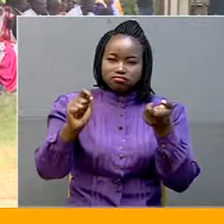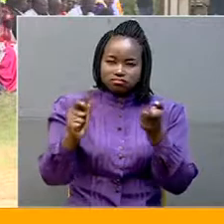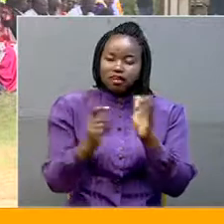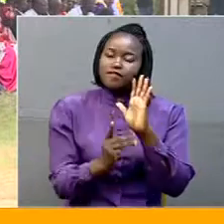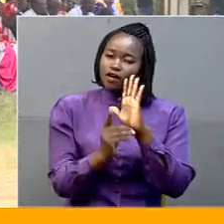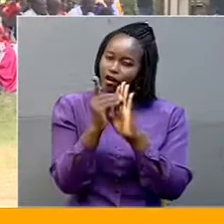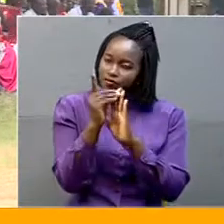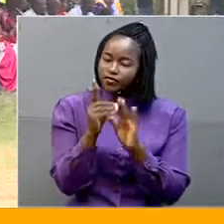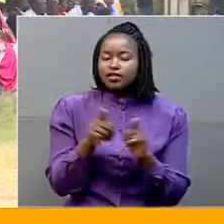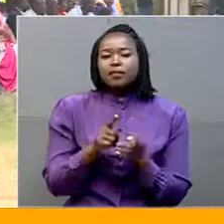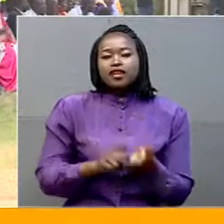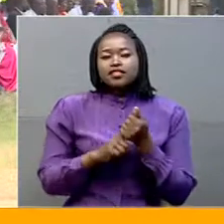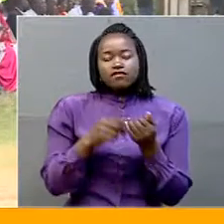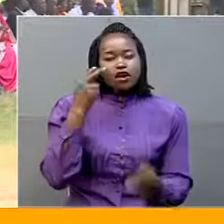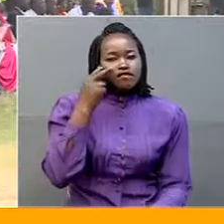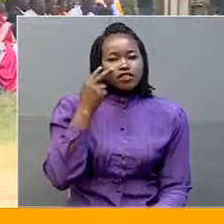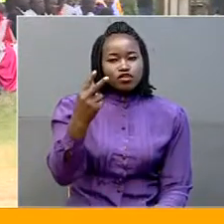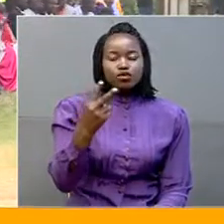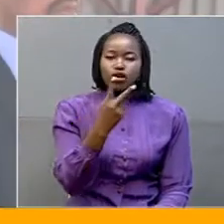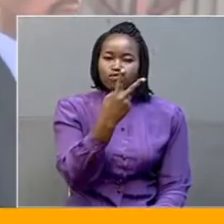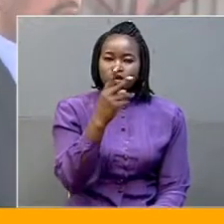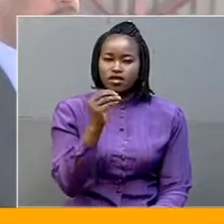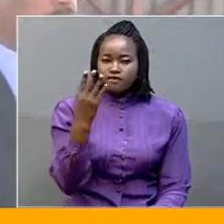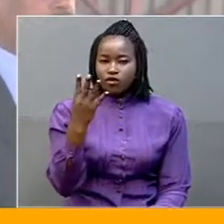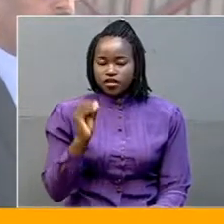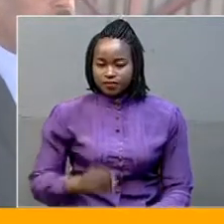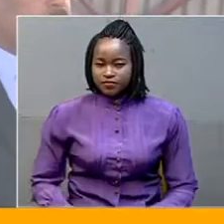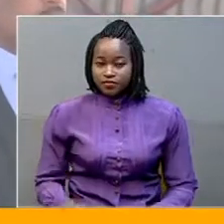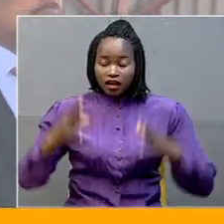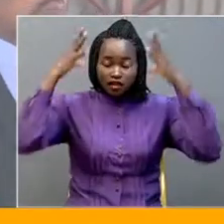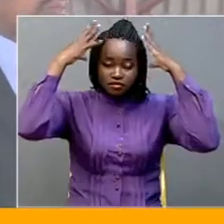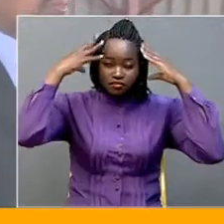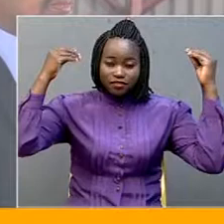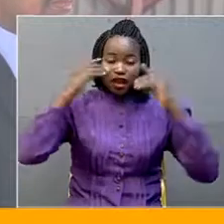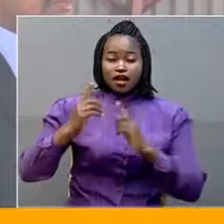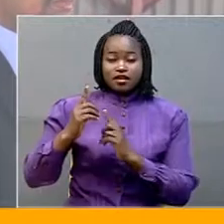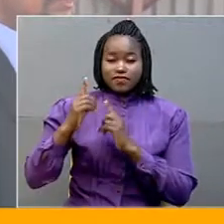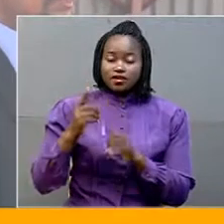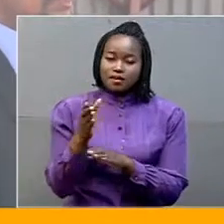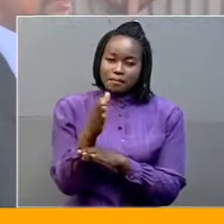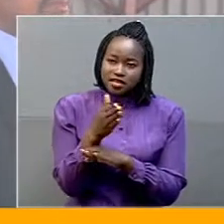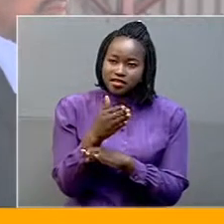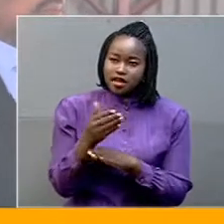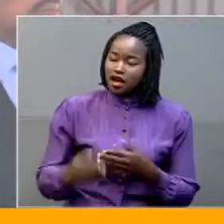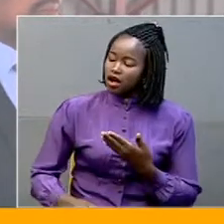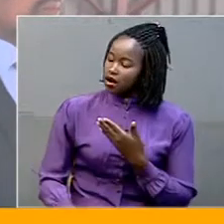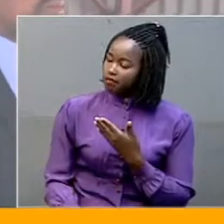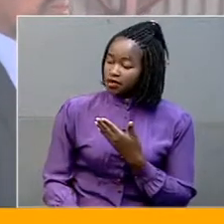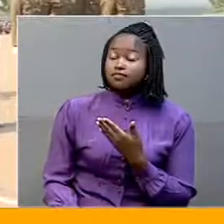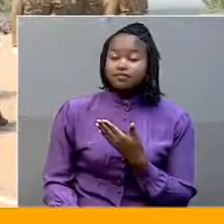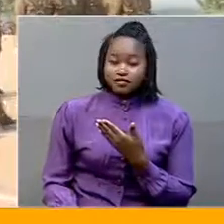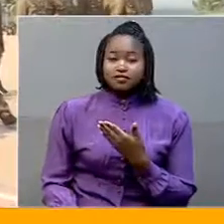Vision 2040. The Somali Defense Minister, Abd al-Rashid Abdulahi Mohammed